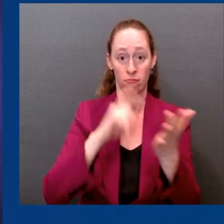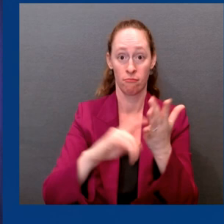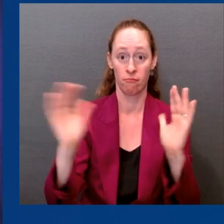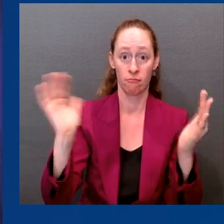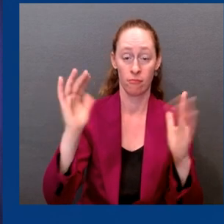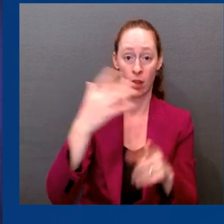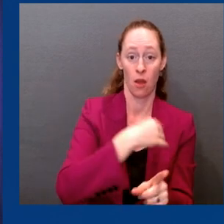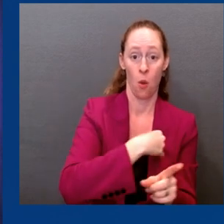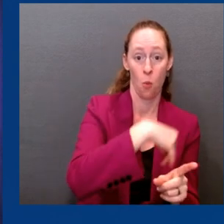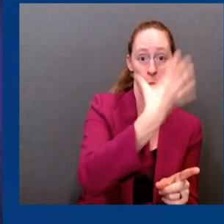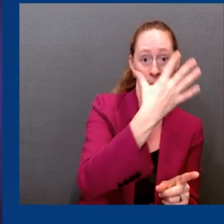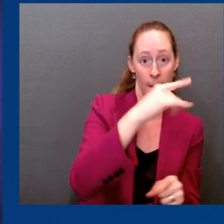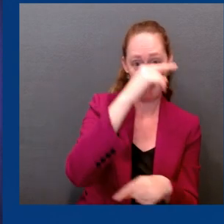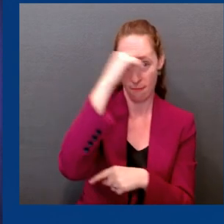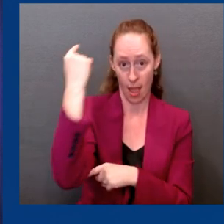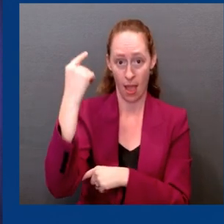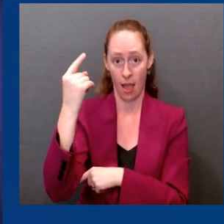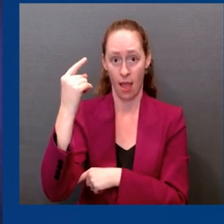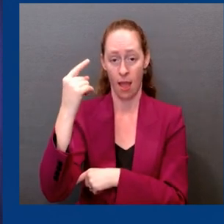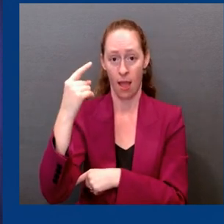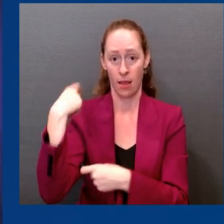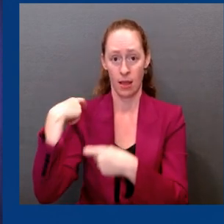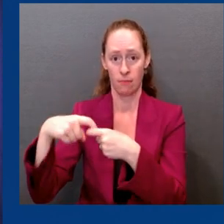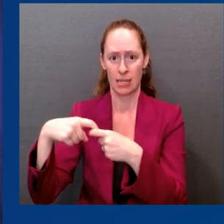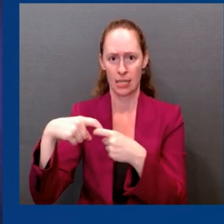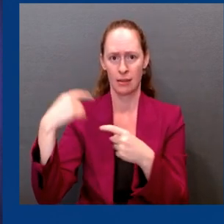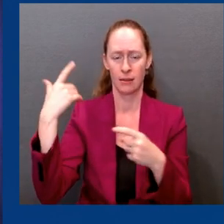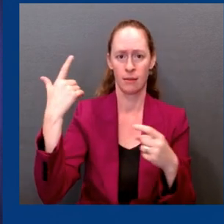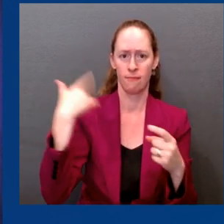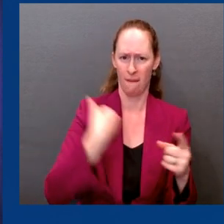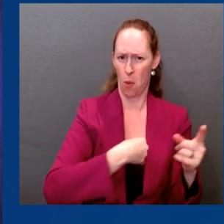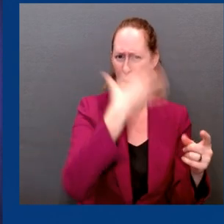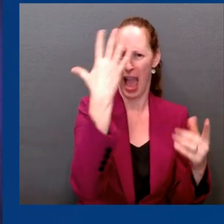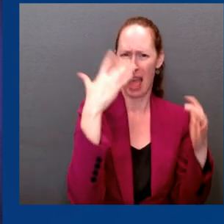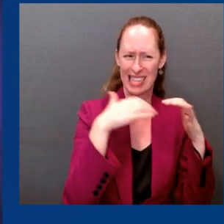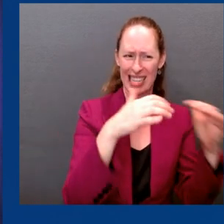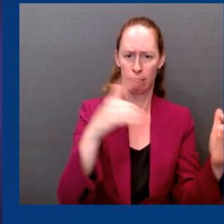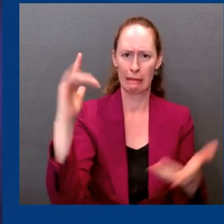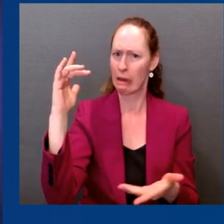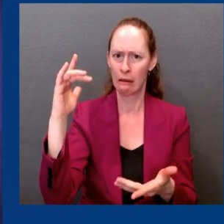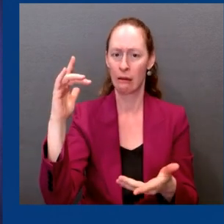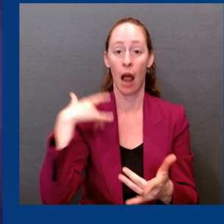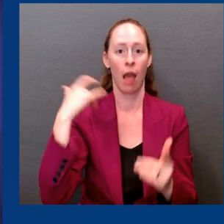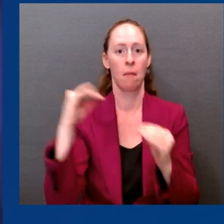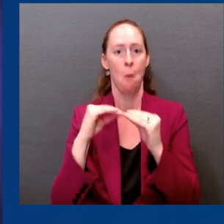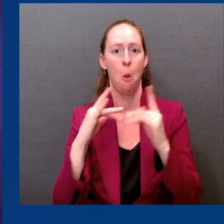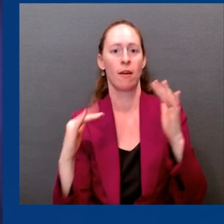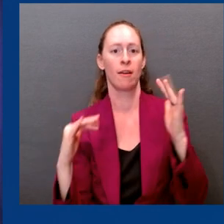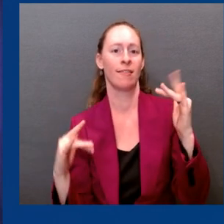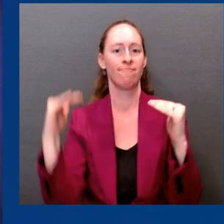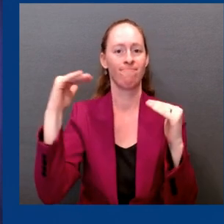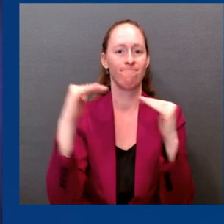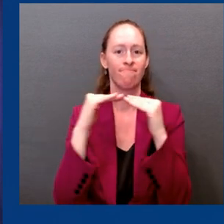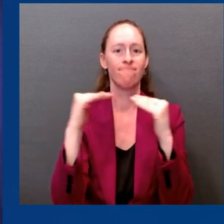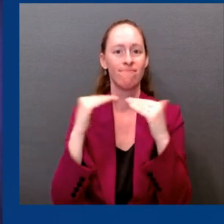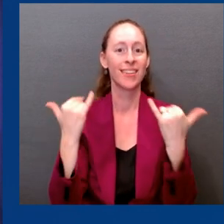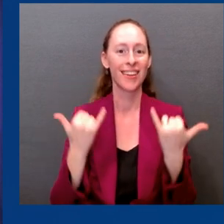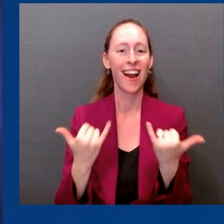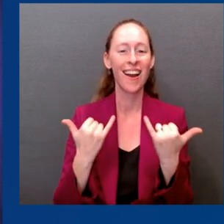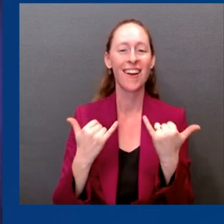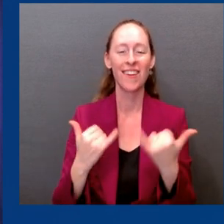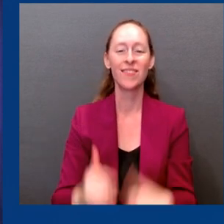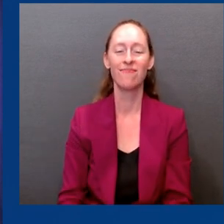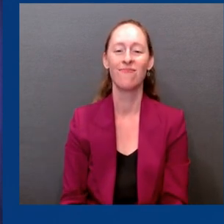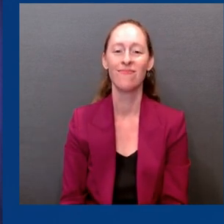We've engaged well over 1,000 organizations that have reached over 26 million people and held hundreds of community events. And